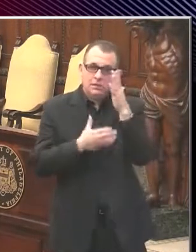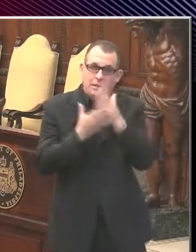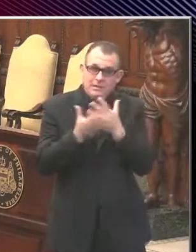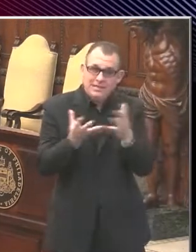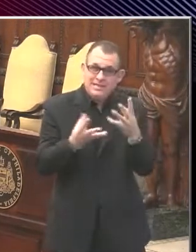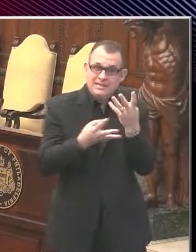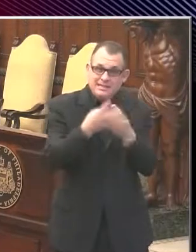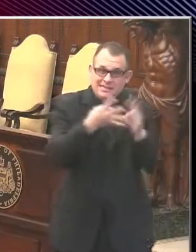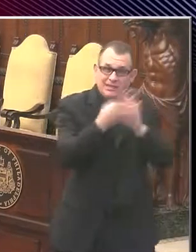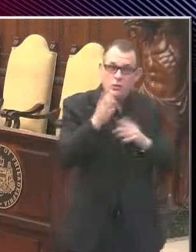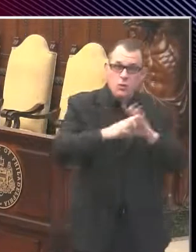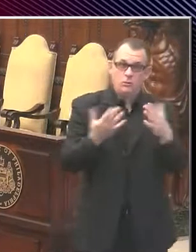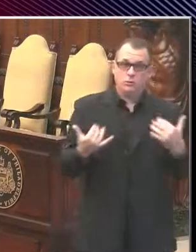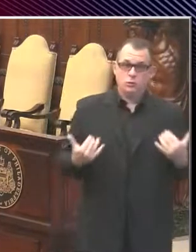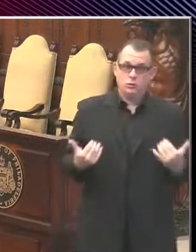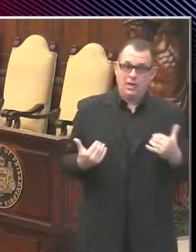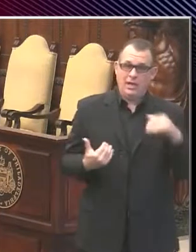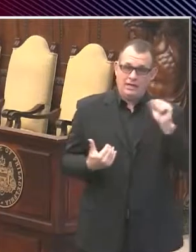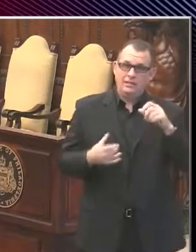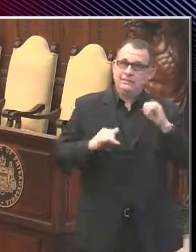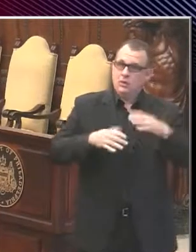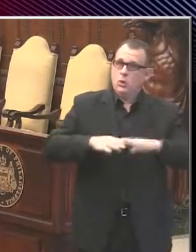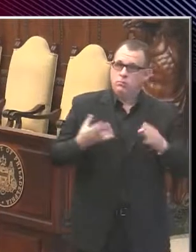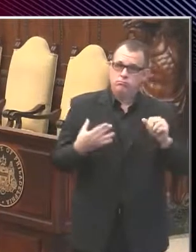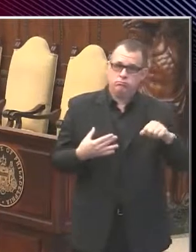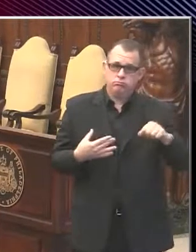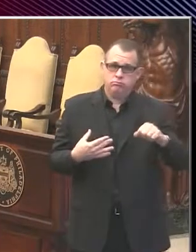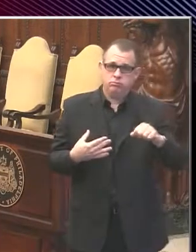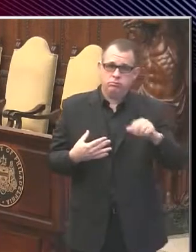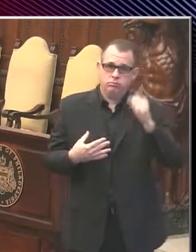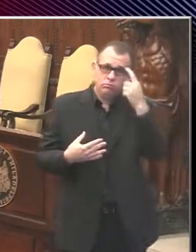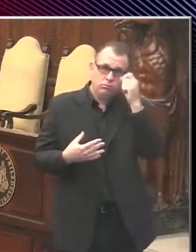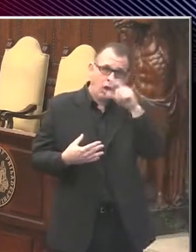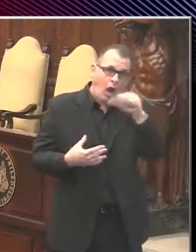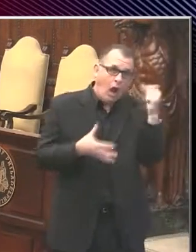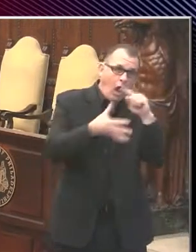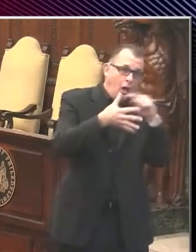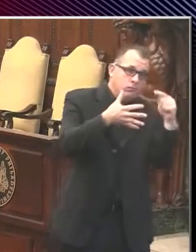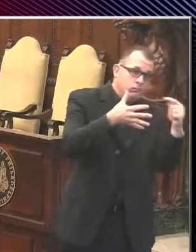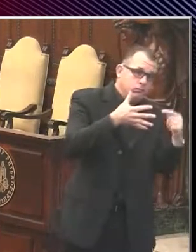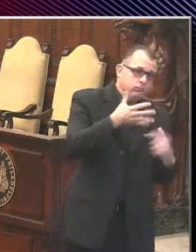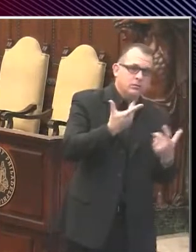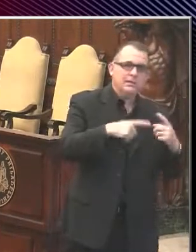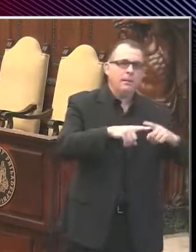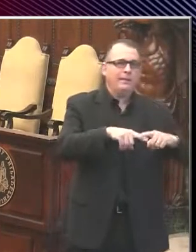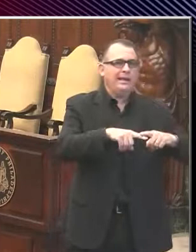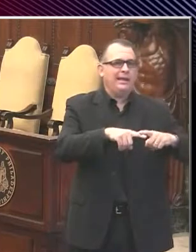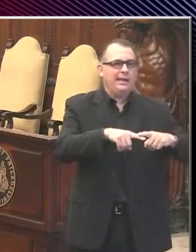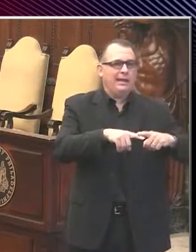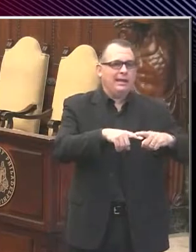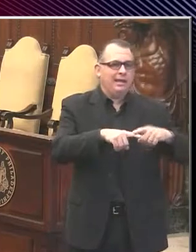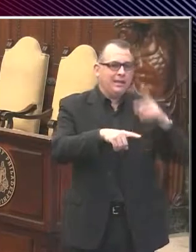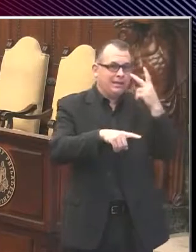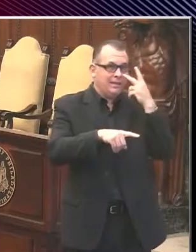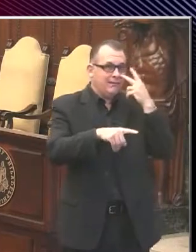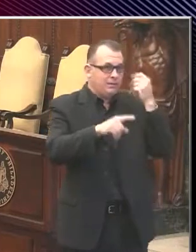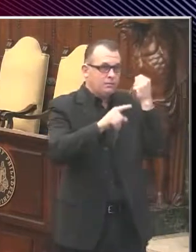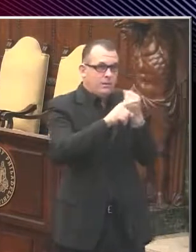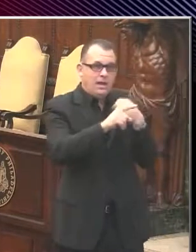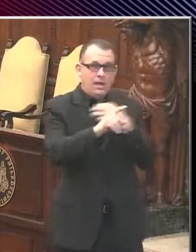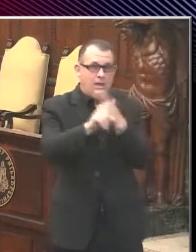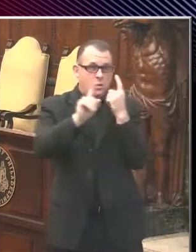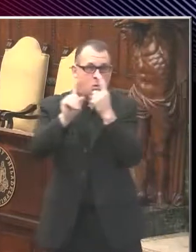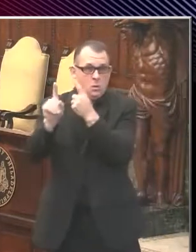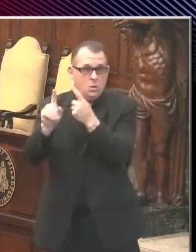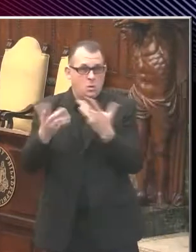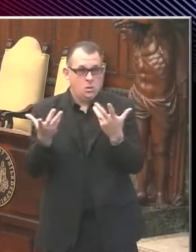today. As far as the activities that were scheduled tentatively, if we met targets, reopen next week, we're going to reconsider those and view the fact that it does not look